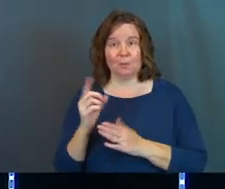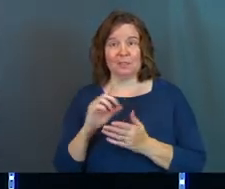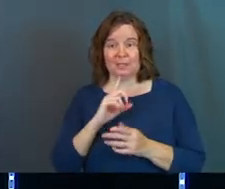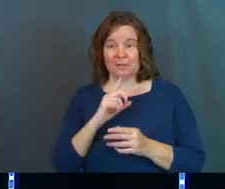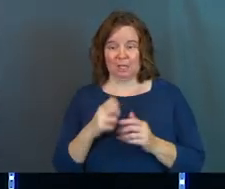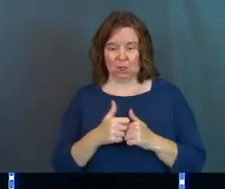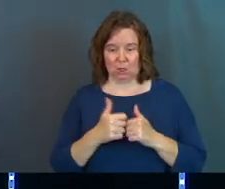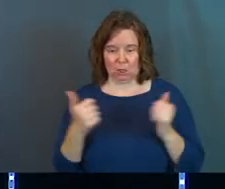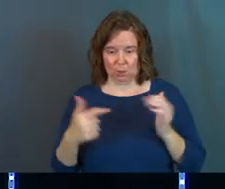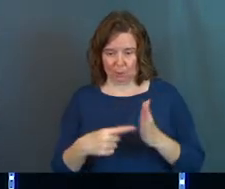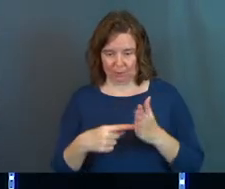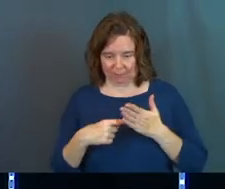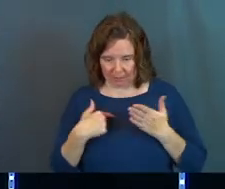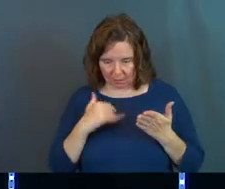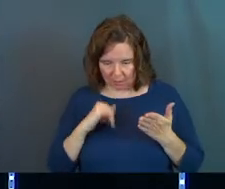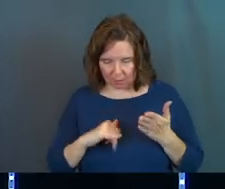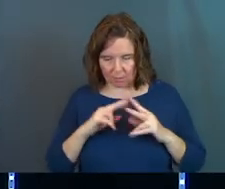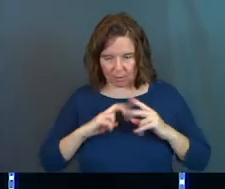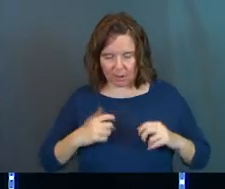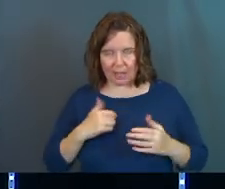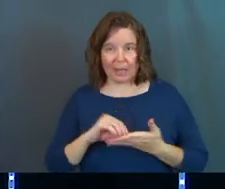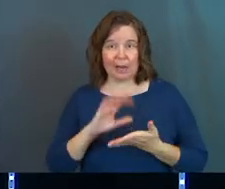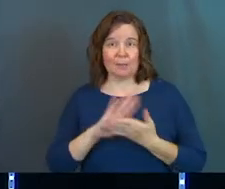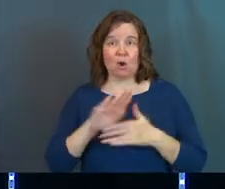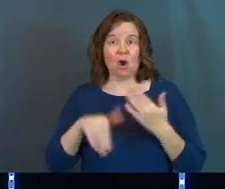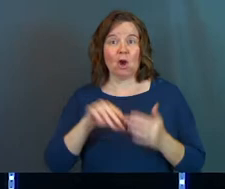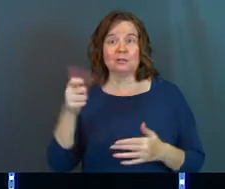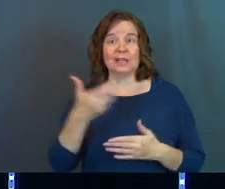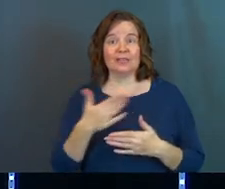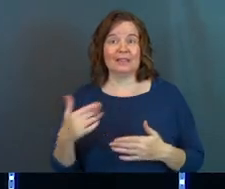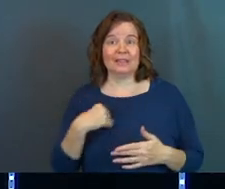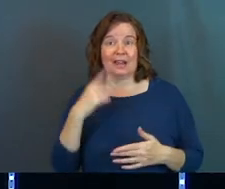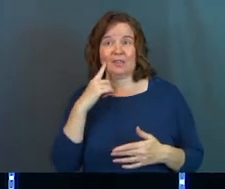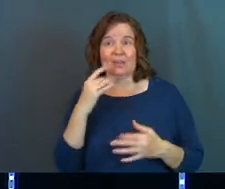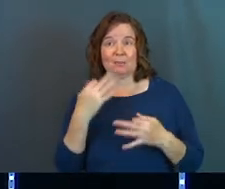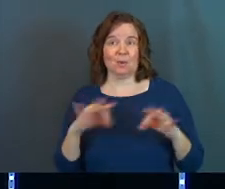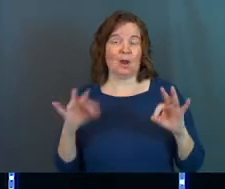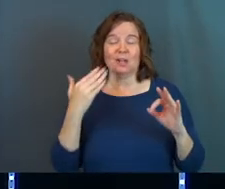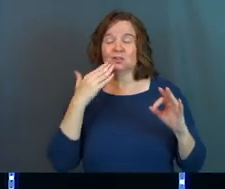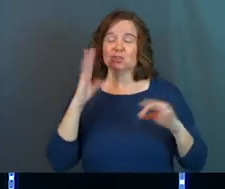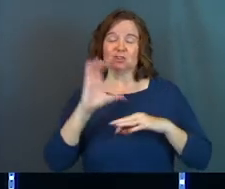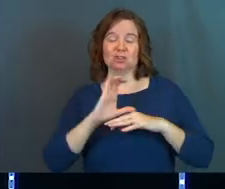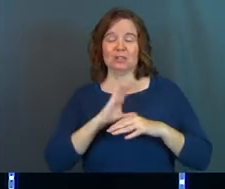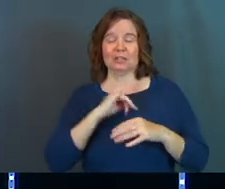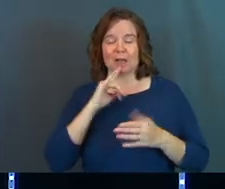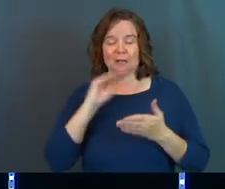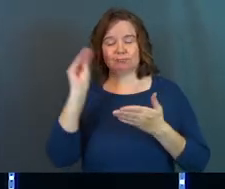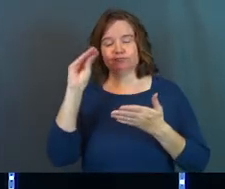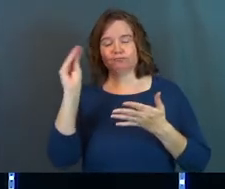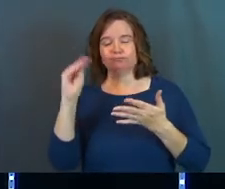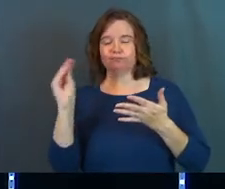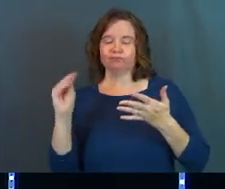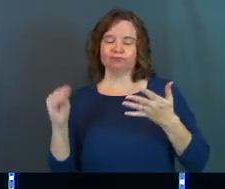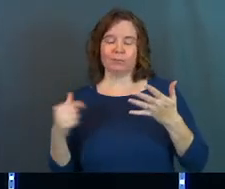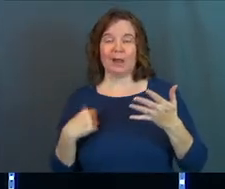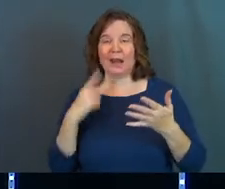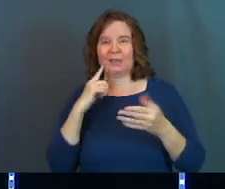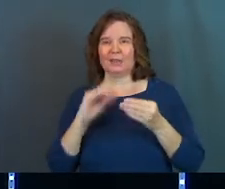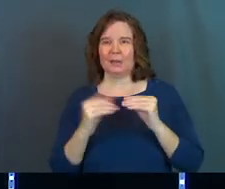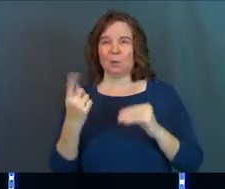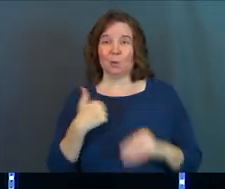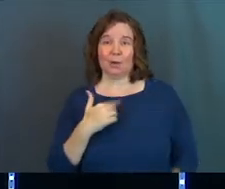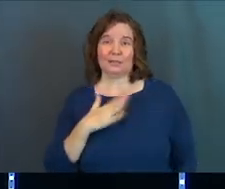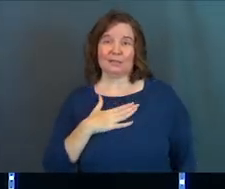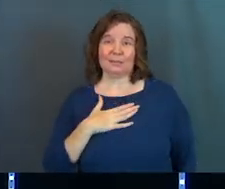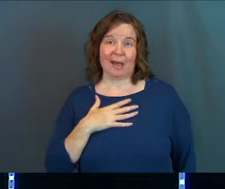to be revealing for me. And I sat there, and I just marked out all 10 things. And as this good church kid, I marked out all 10 things, and I think number